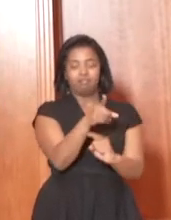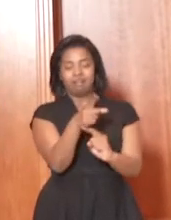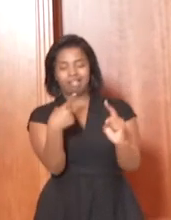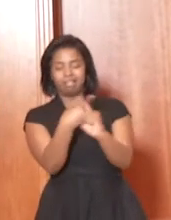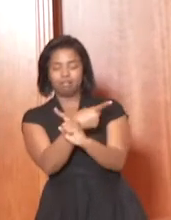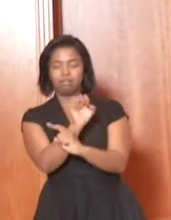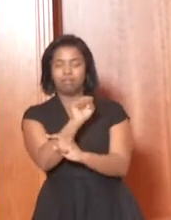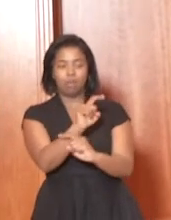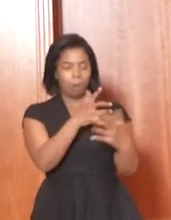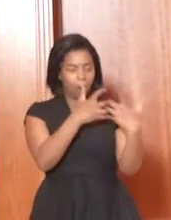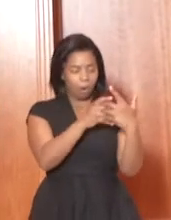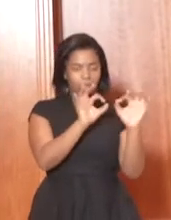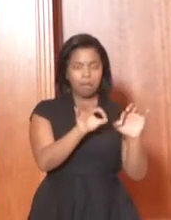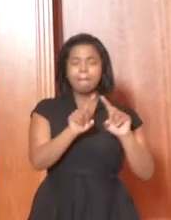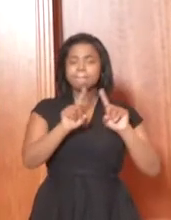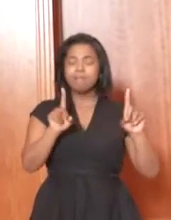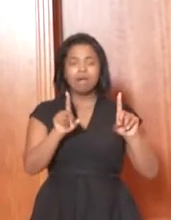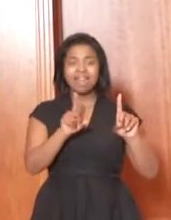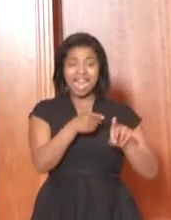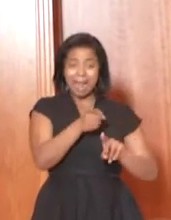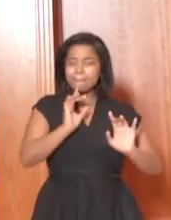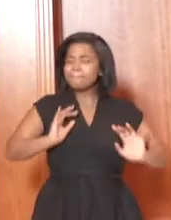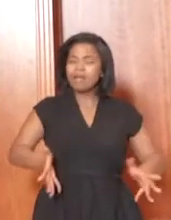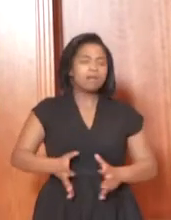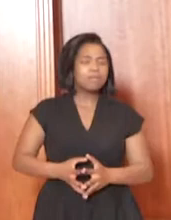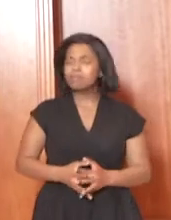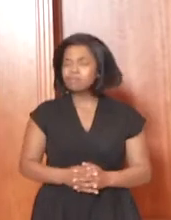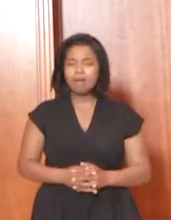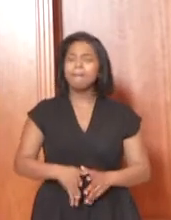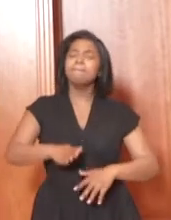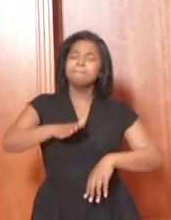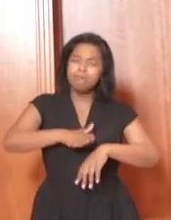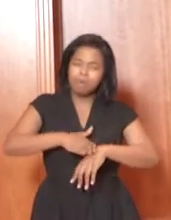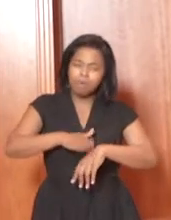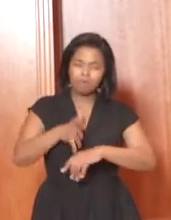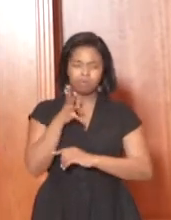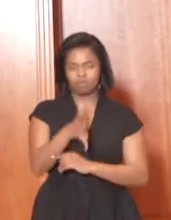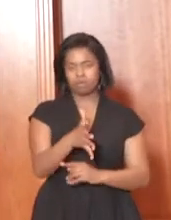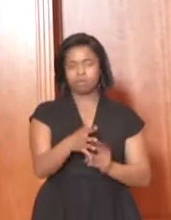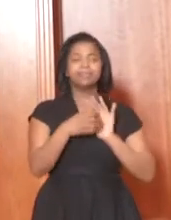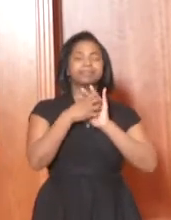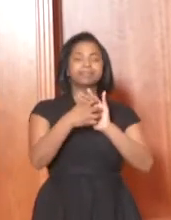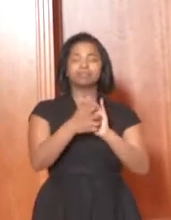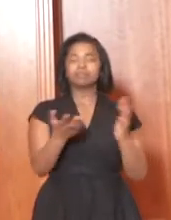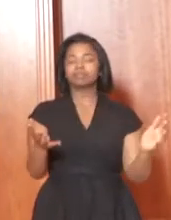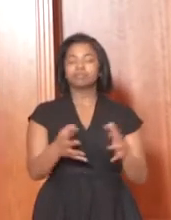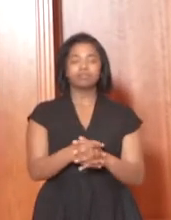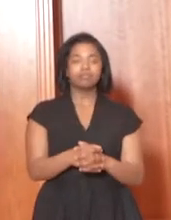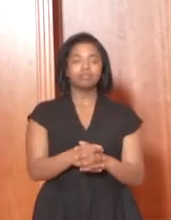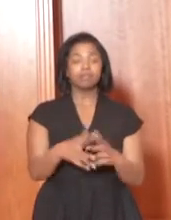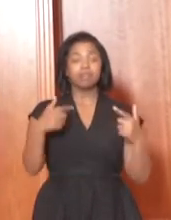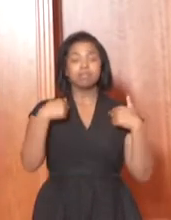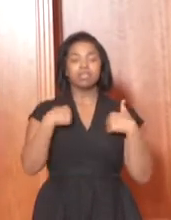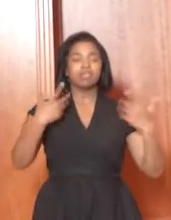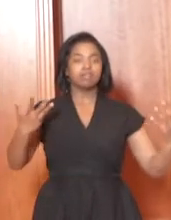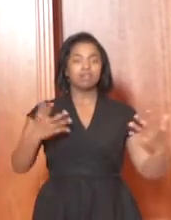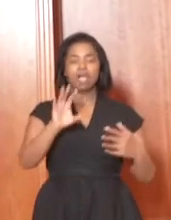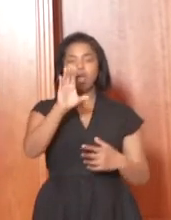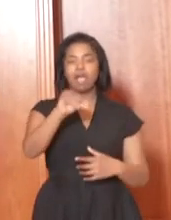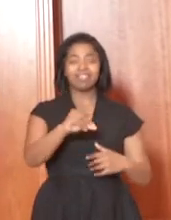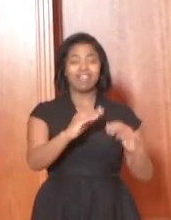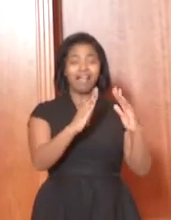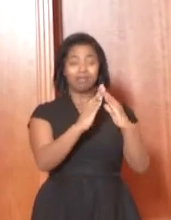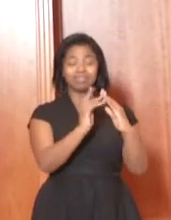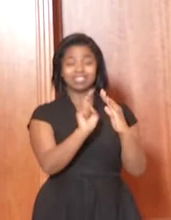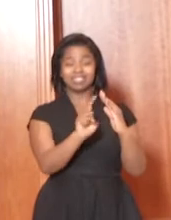But I want us to do more. I want government to do much more. For instance, when I've asked how many houses of